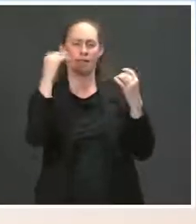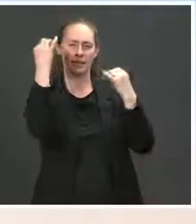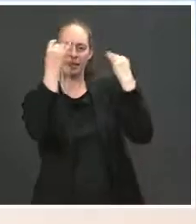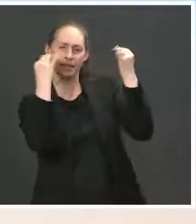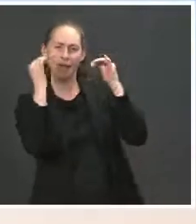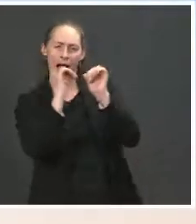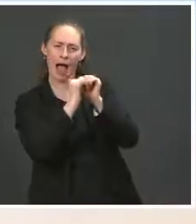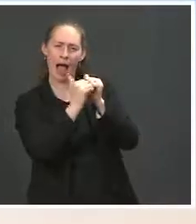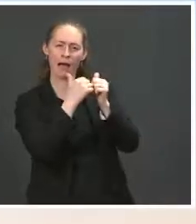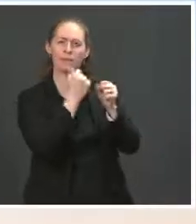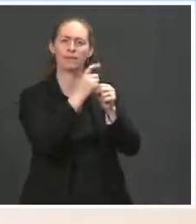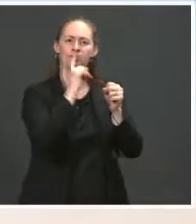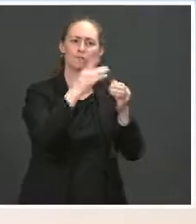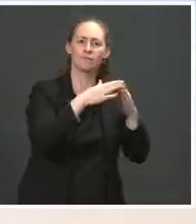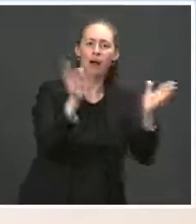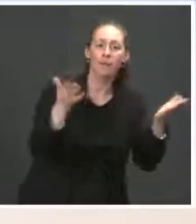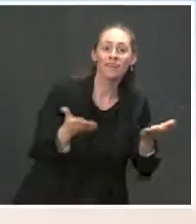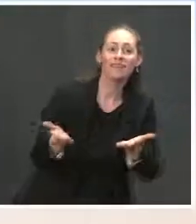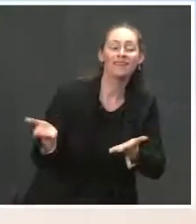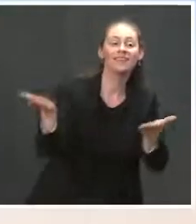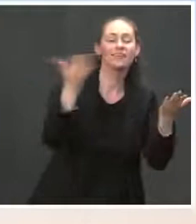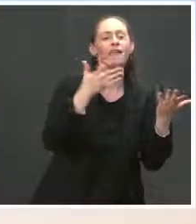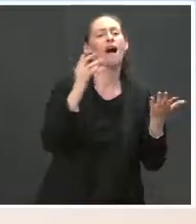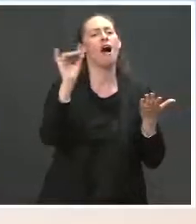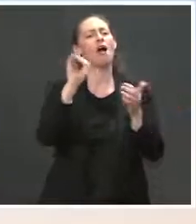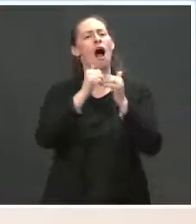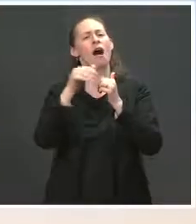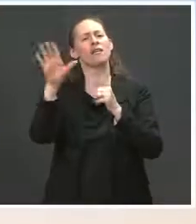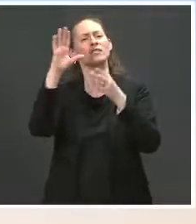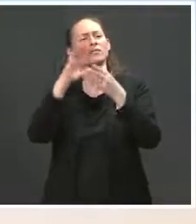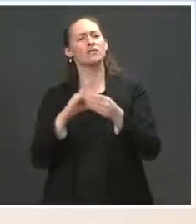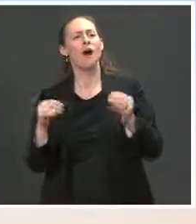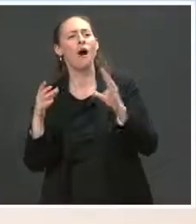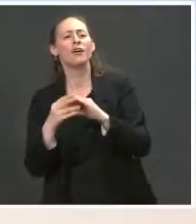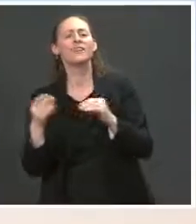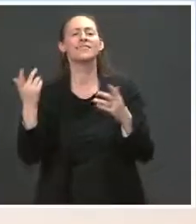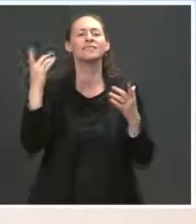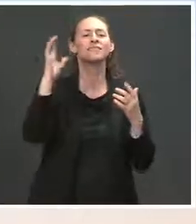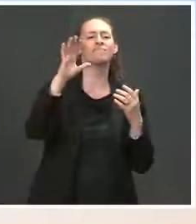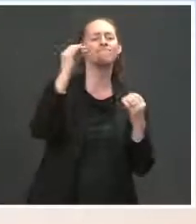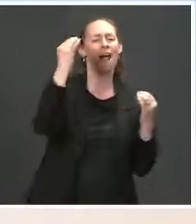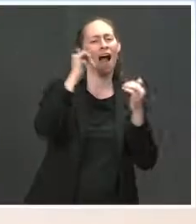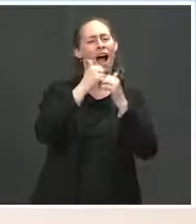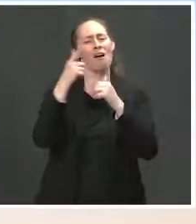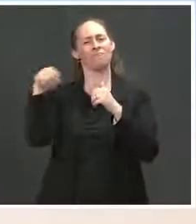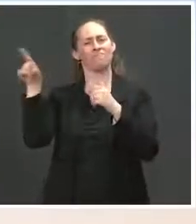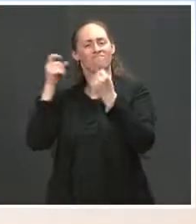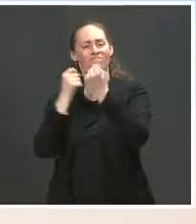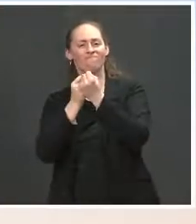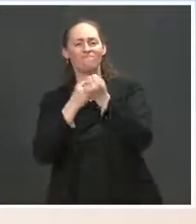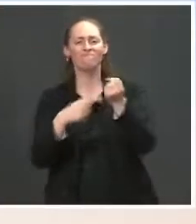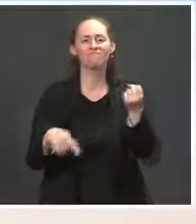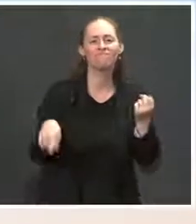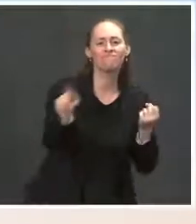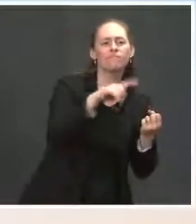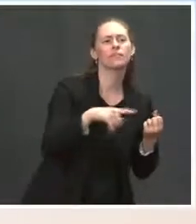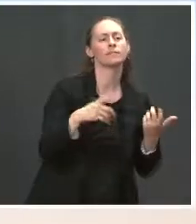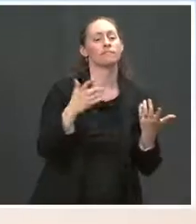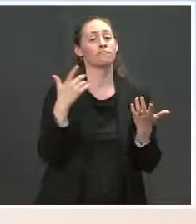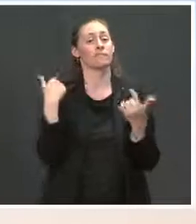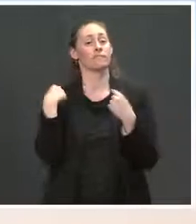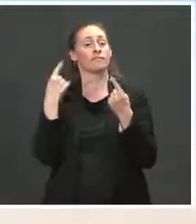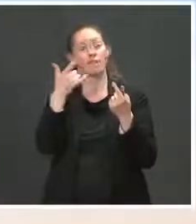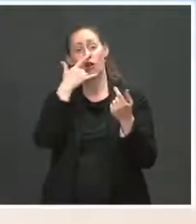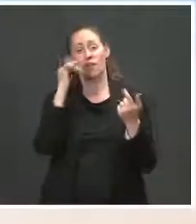incredible stories of people who have been helped by the President's policies and proposals. But it will not look like or feel like,